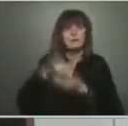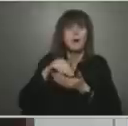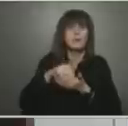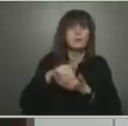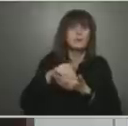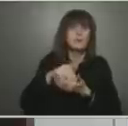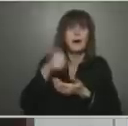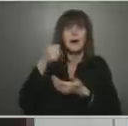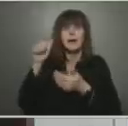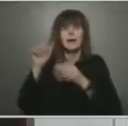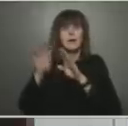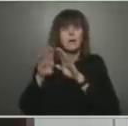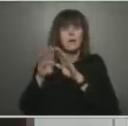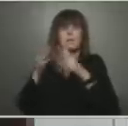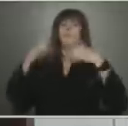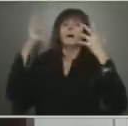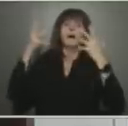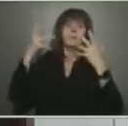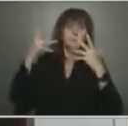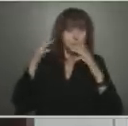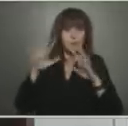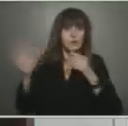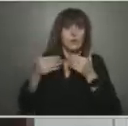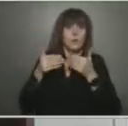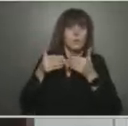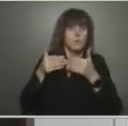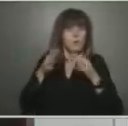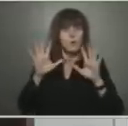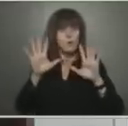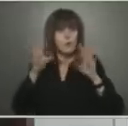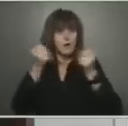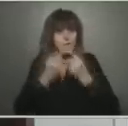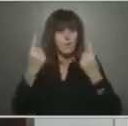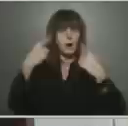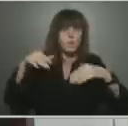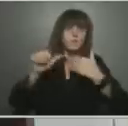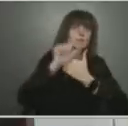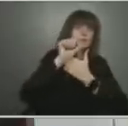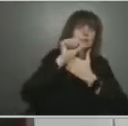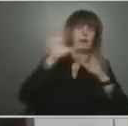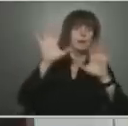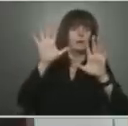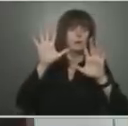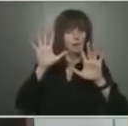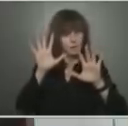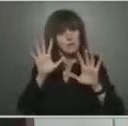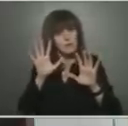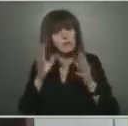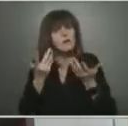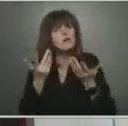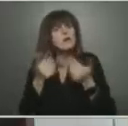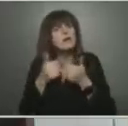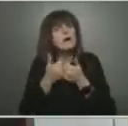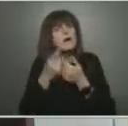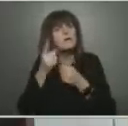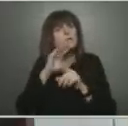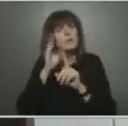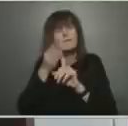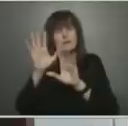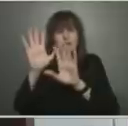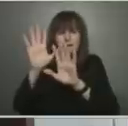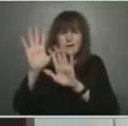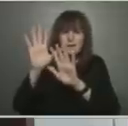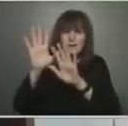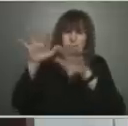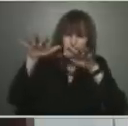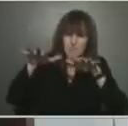us or our children at risk? Yeah, so great question. And it's a discussion